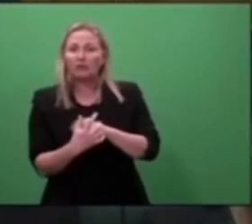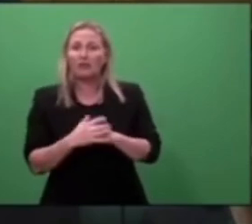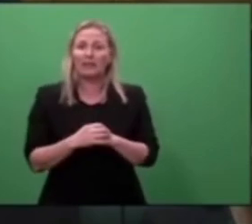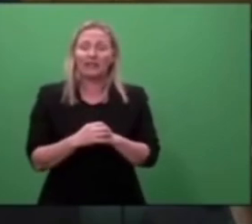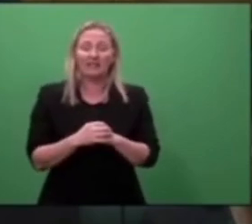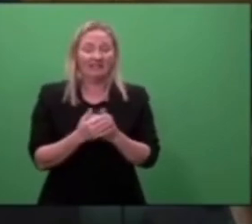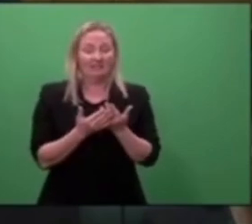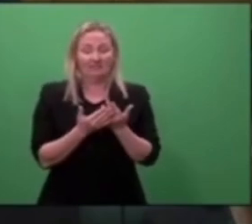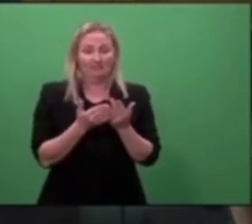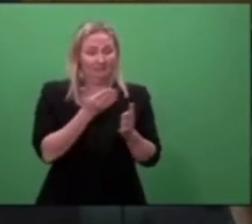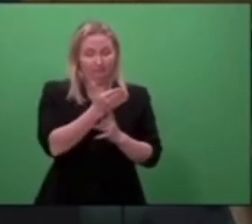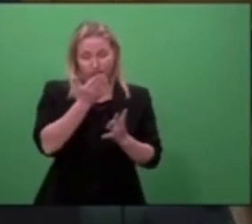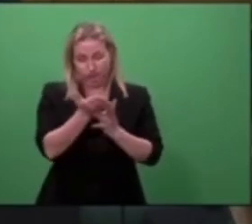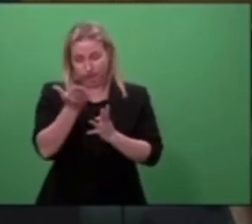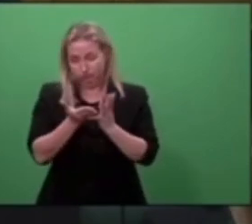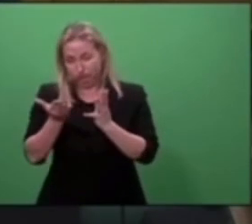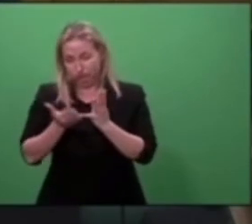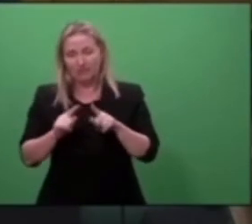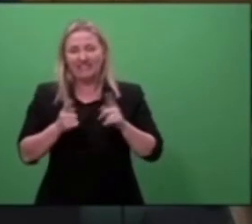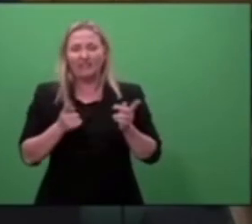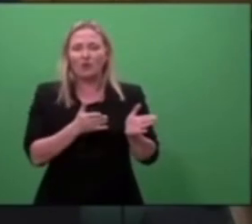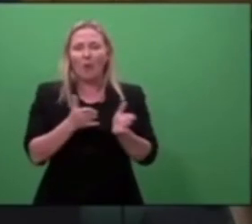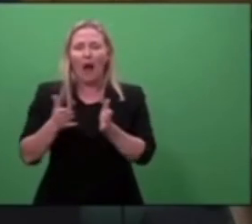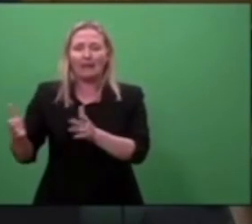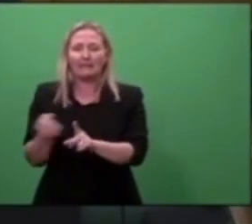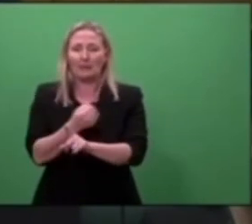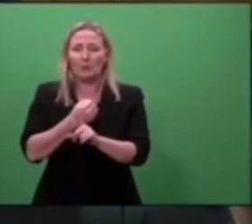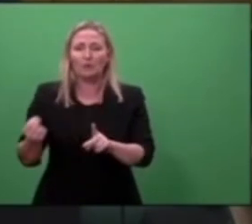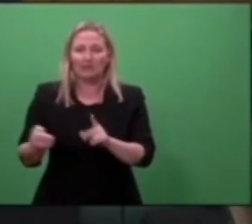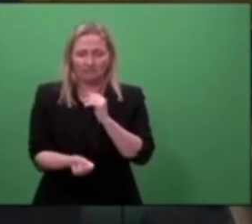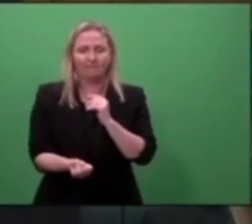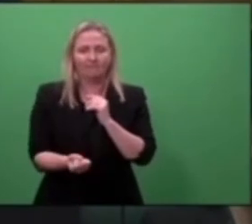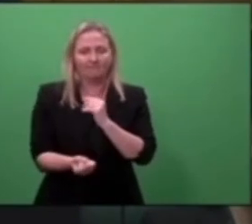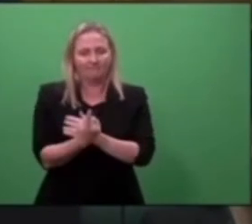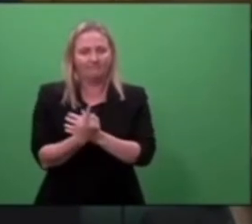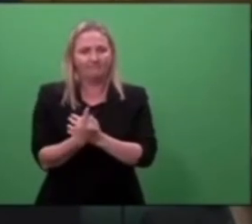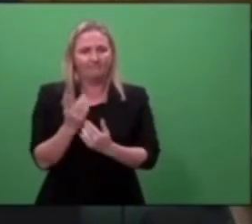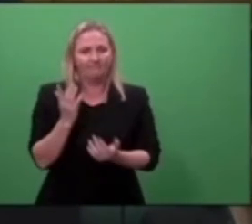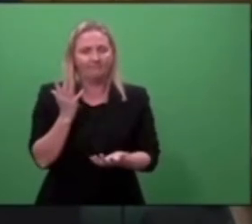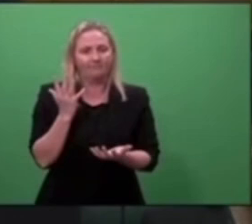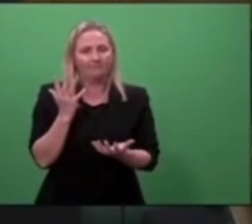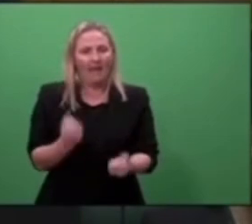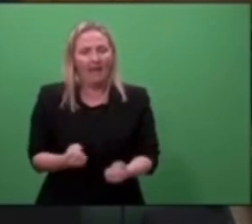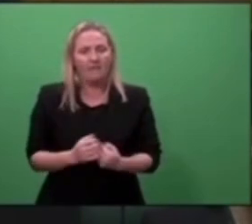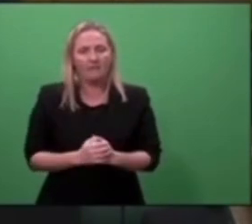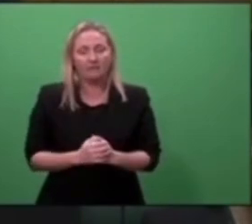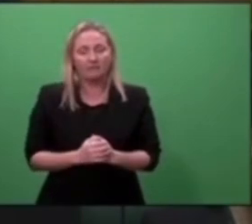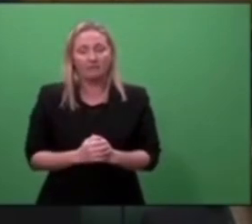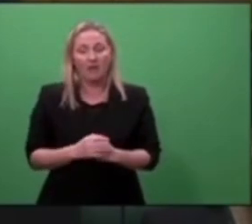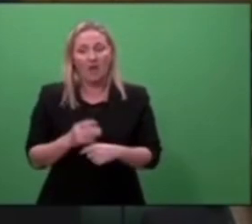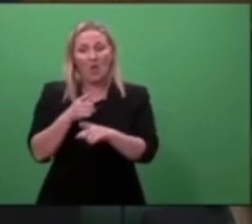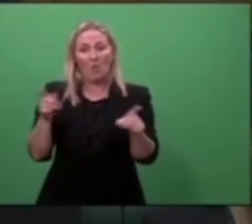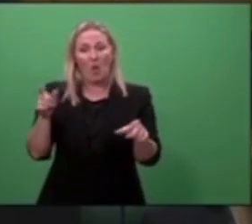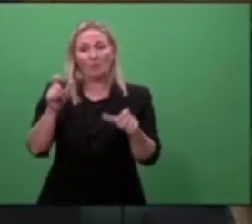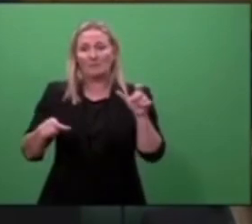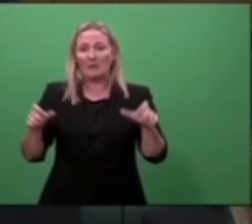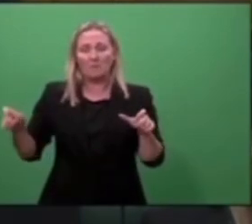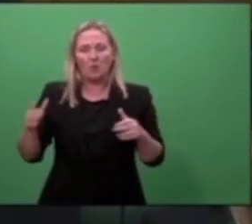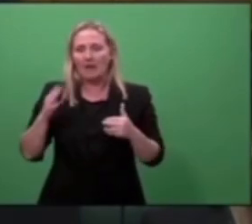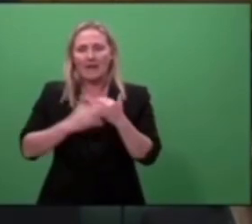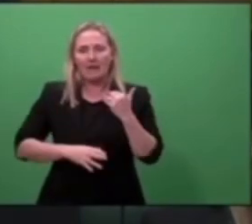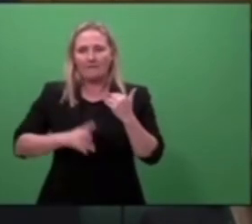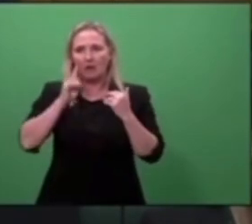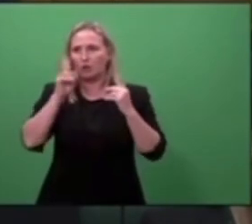could be abused they were, and yet they never lived to see this acknowledgement today.